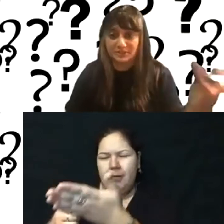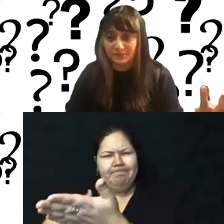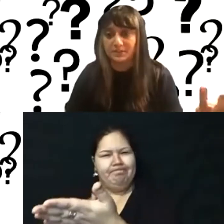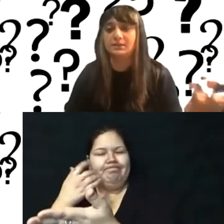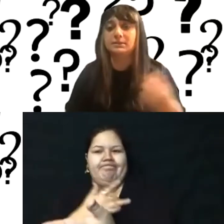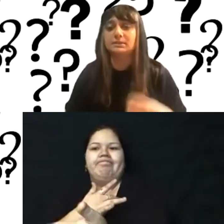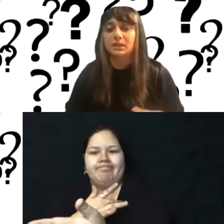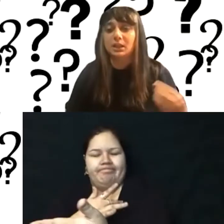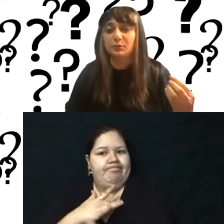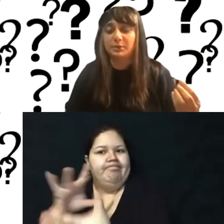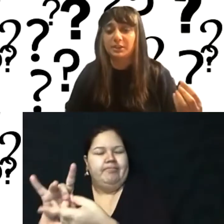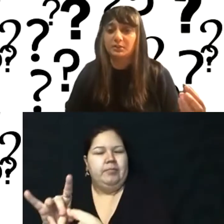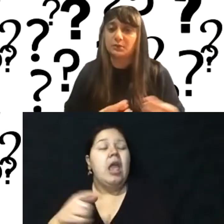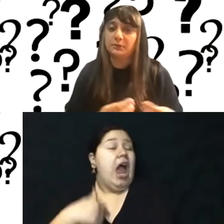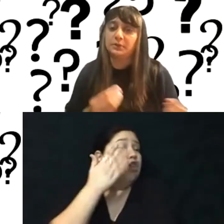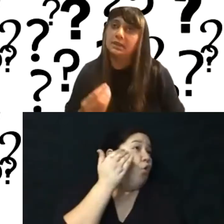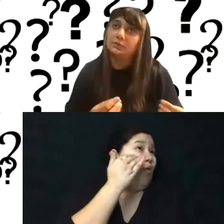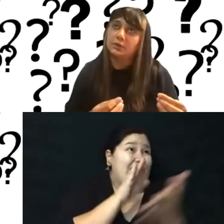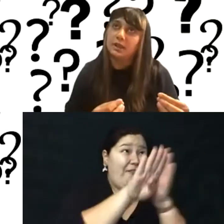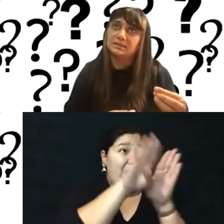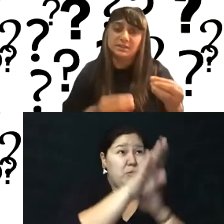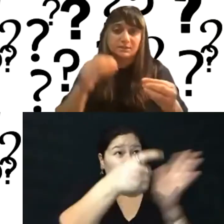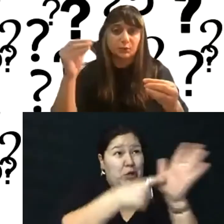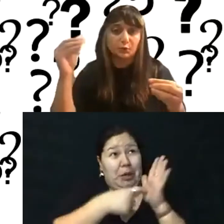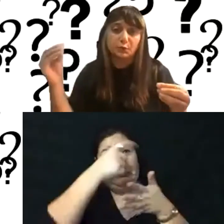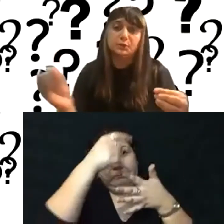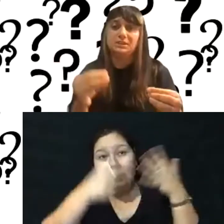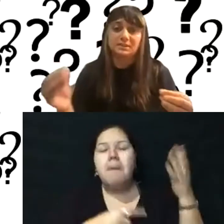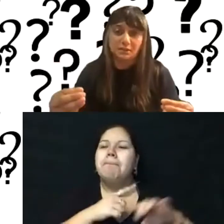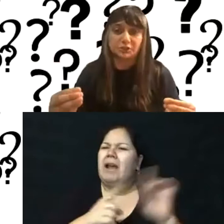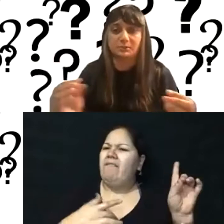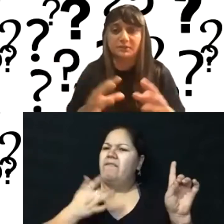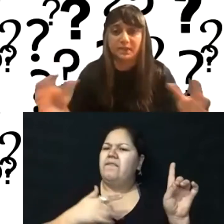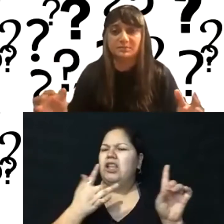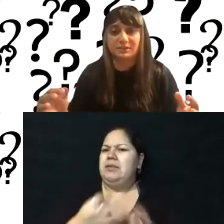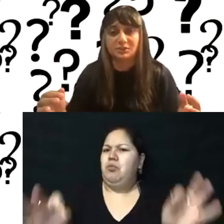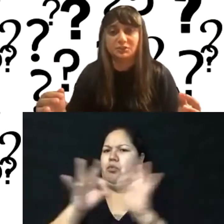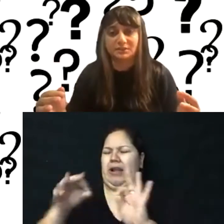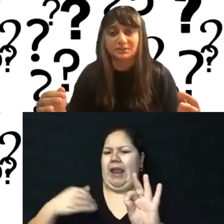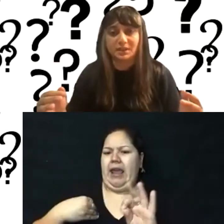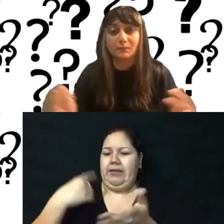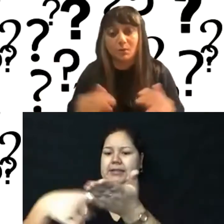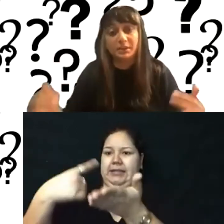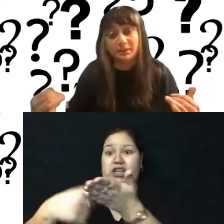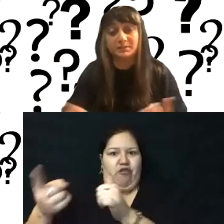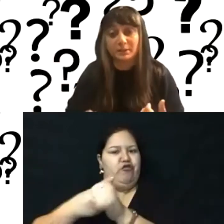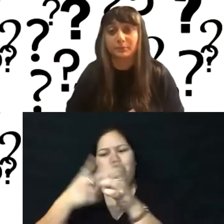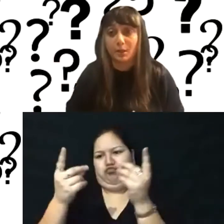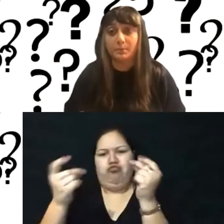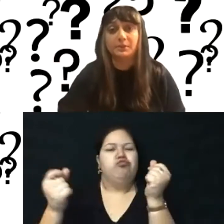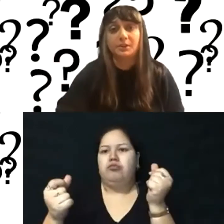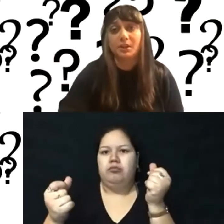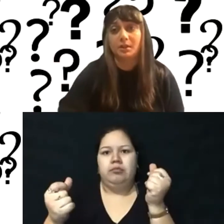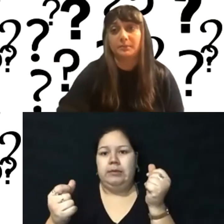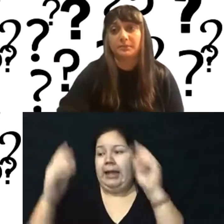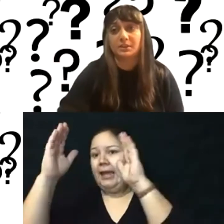developers need things. But I also feel like there has to be this early discussion around the expectations of what we can expect